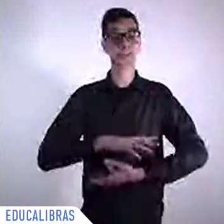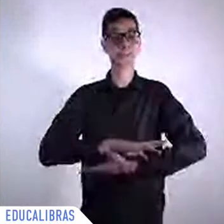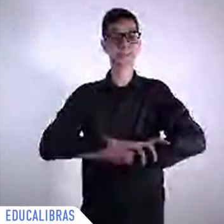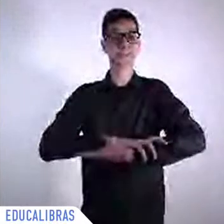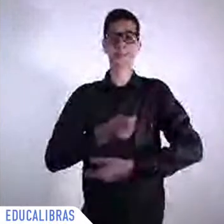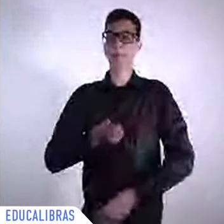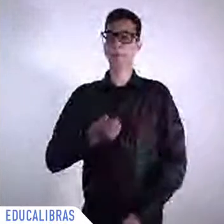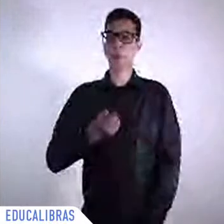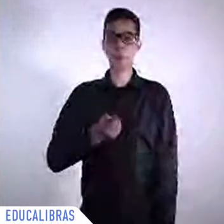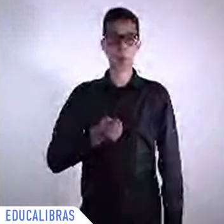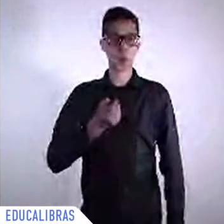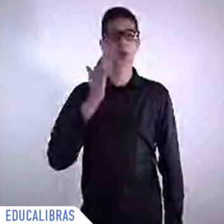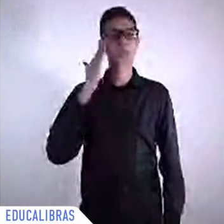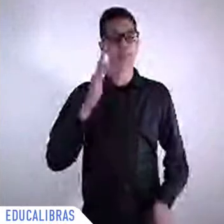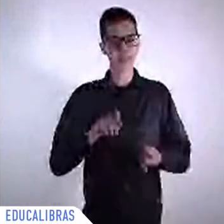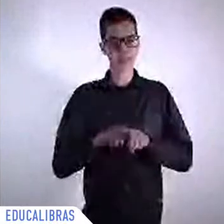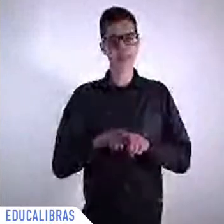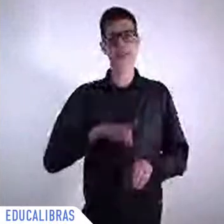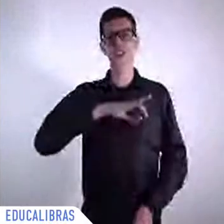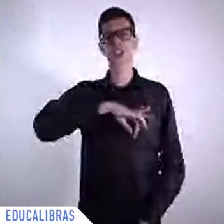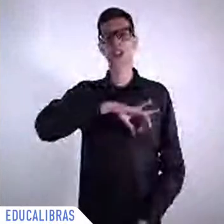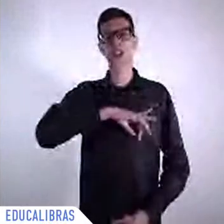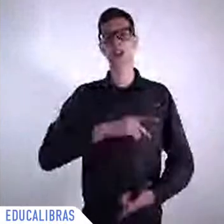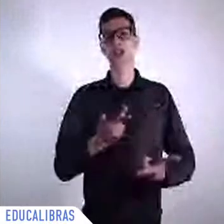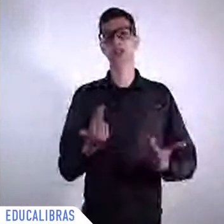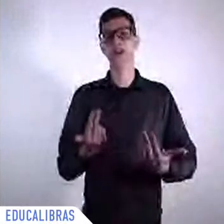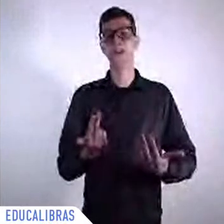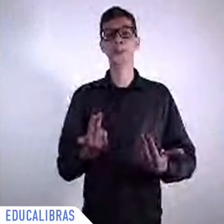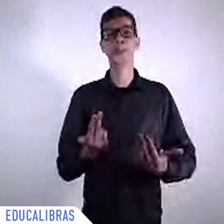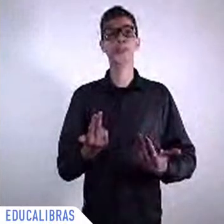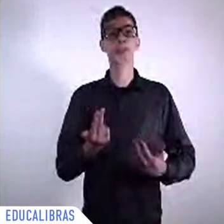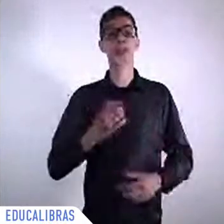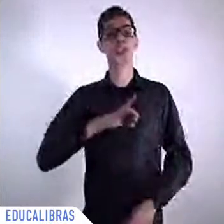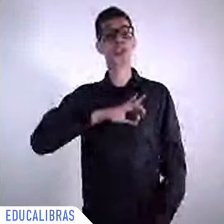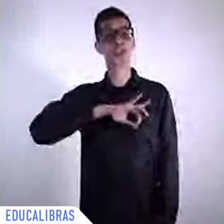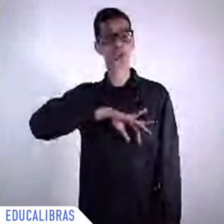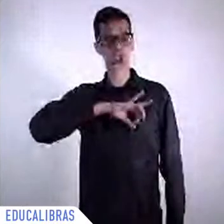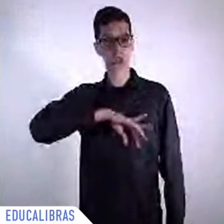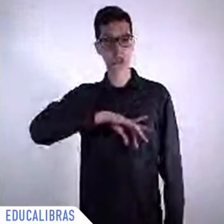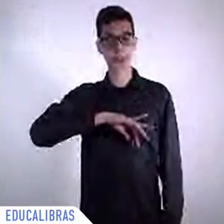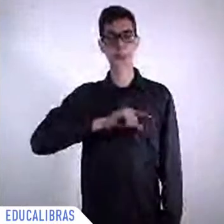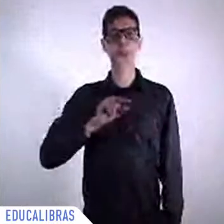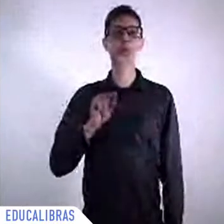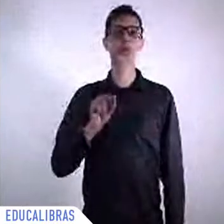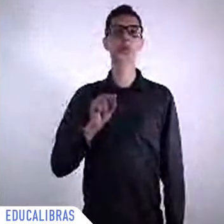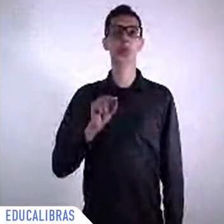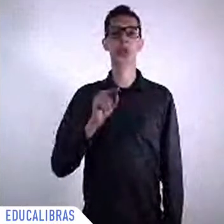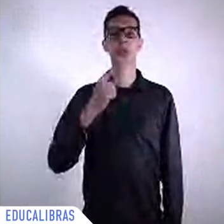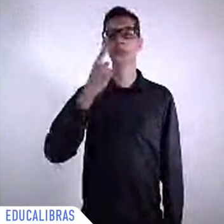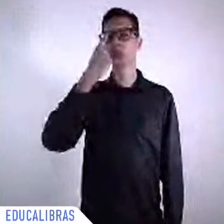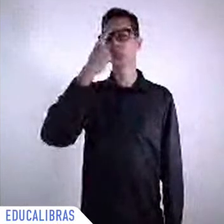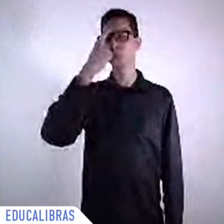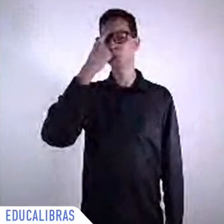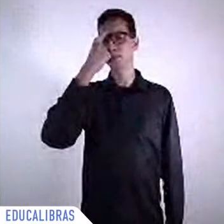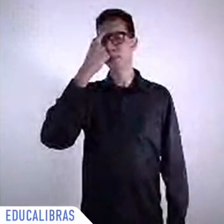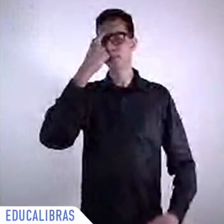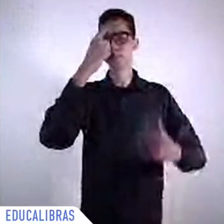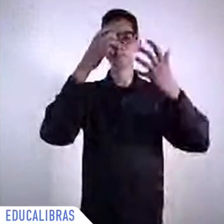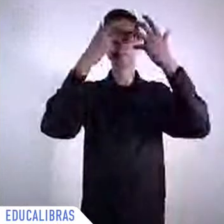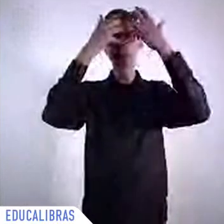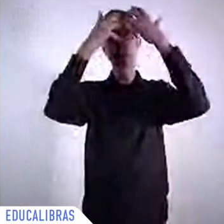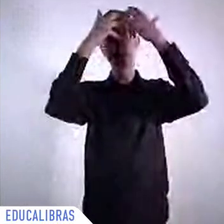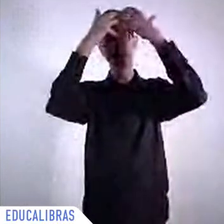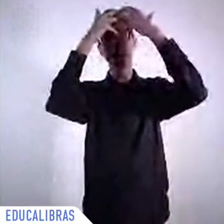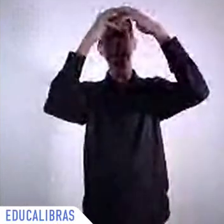not only new ideas but also some kind of in spite of what happens internally